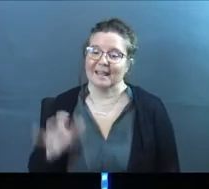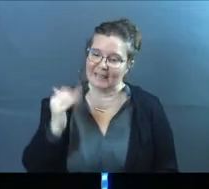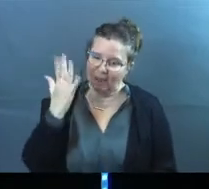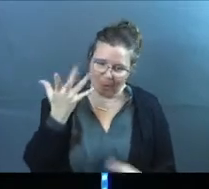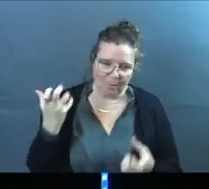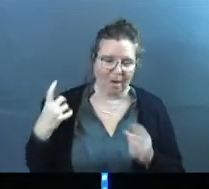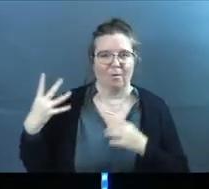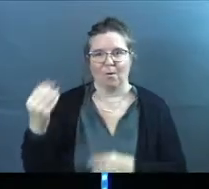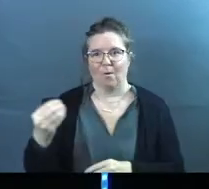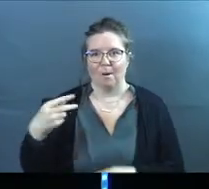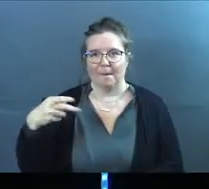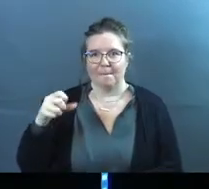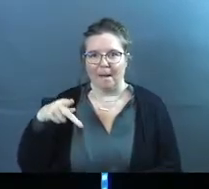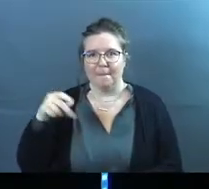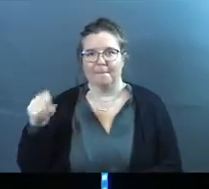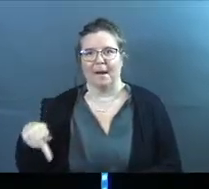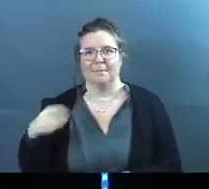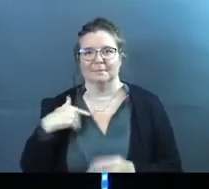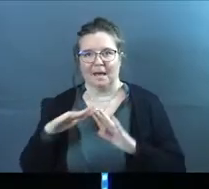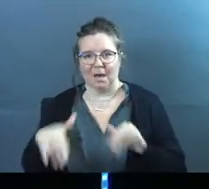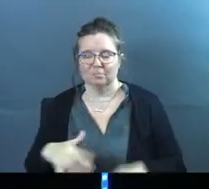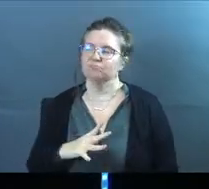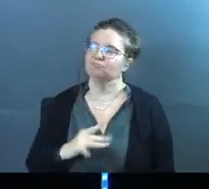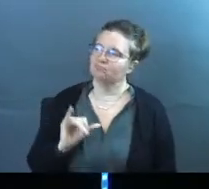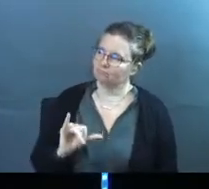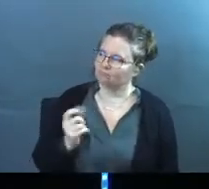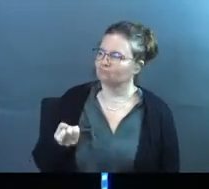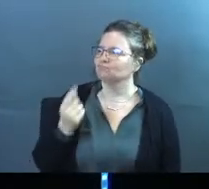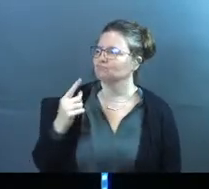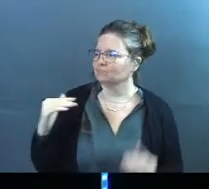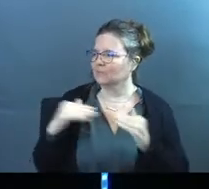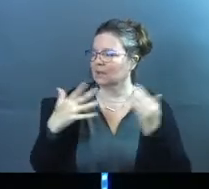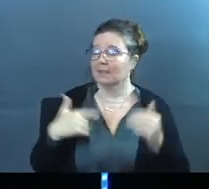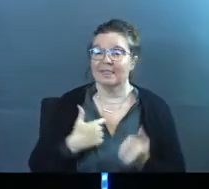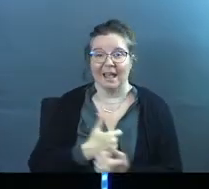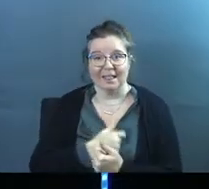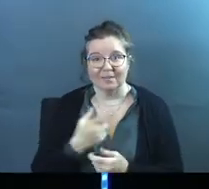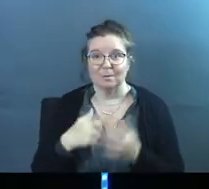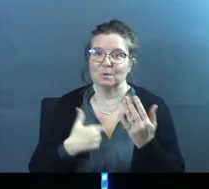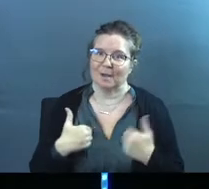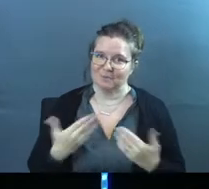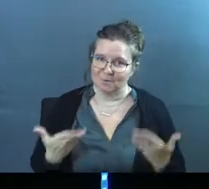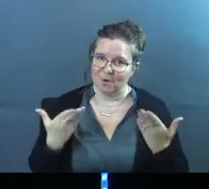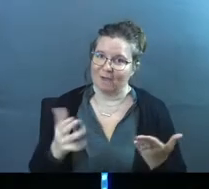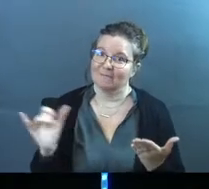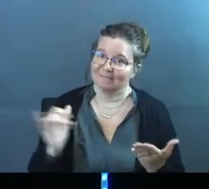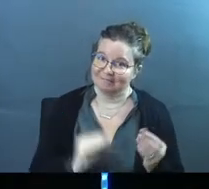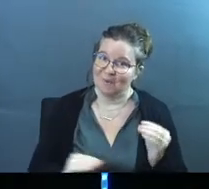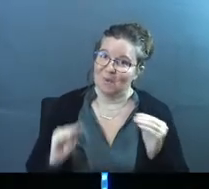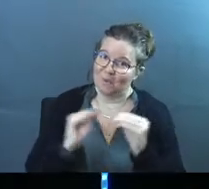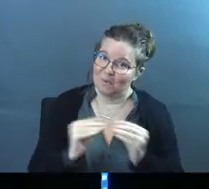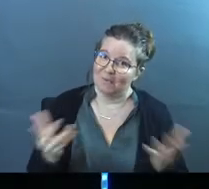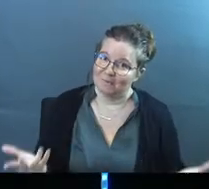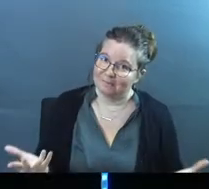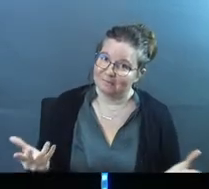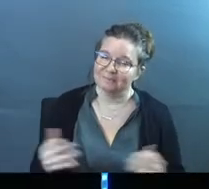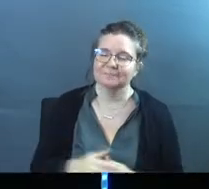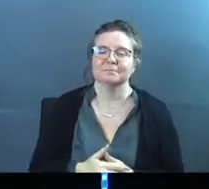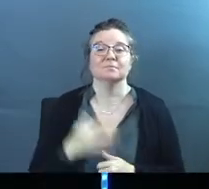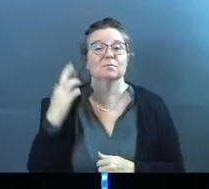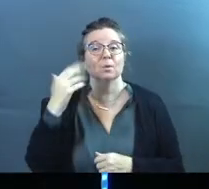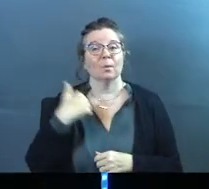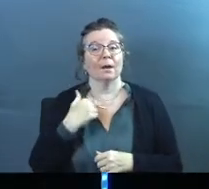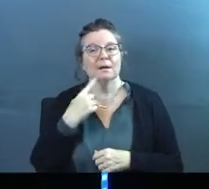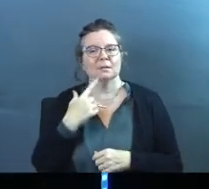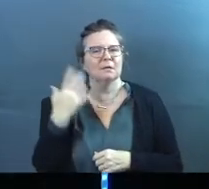That's why we want to go to papa's. That's like, all right, fair. So again, they love you, but they love what you have to offer more, okay? Look, so the